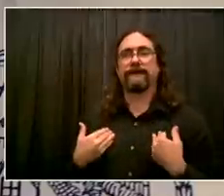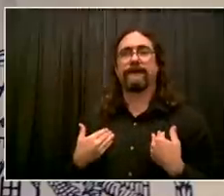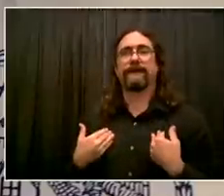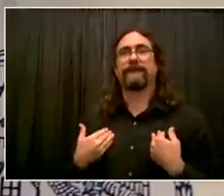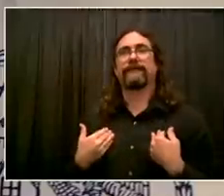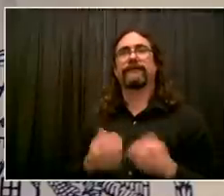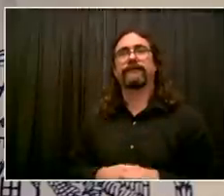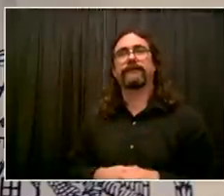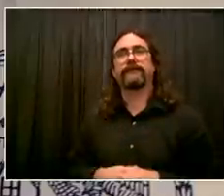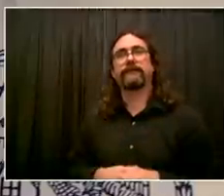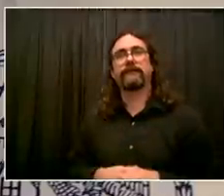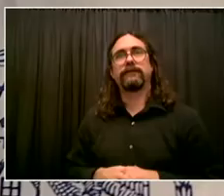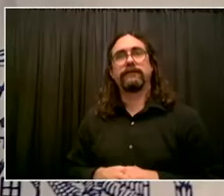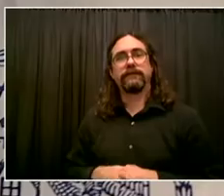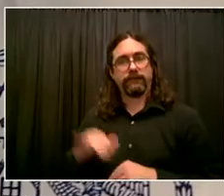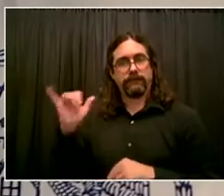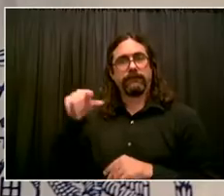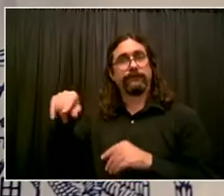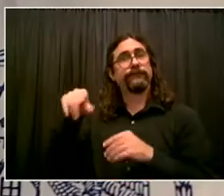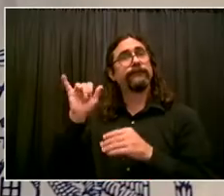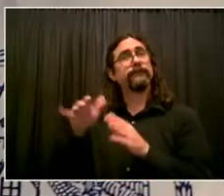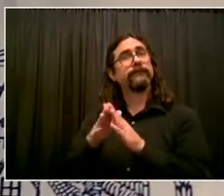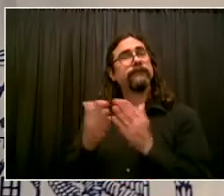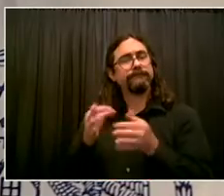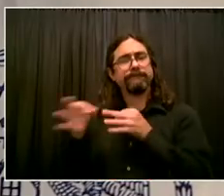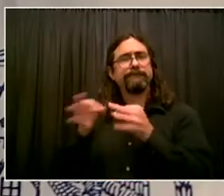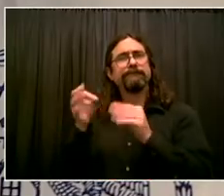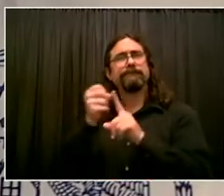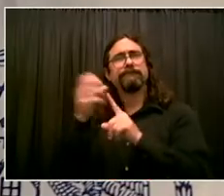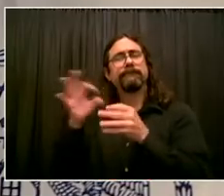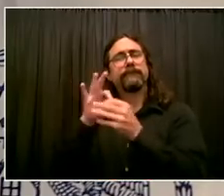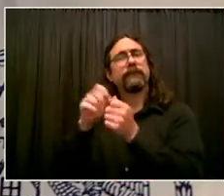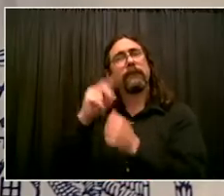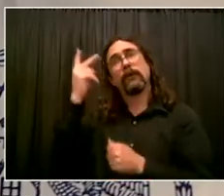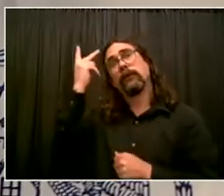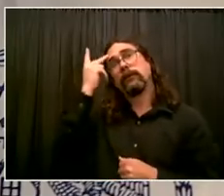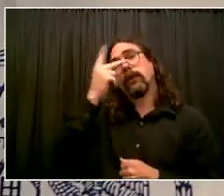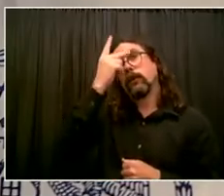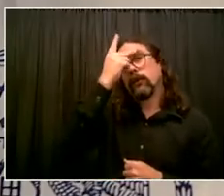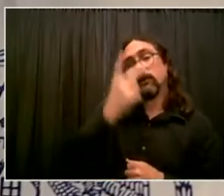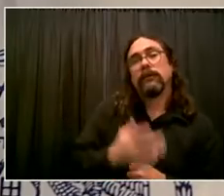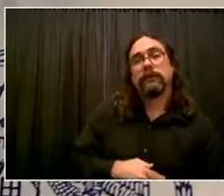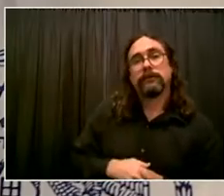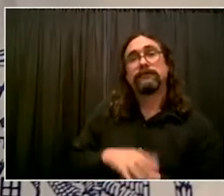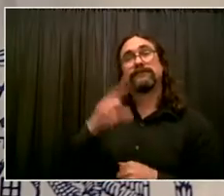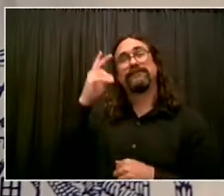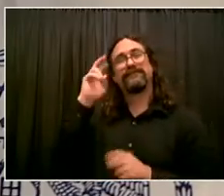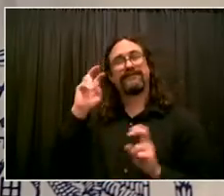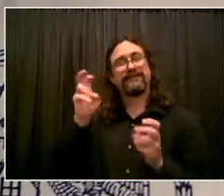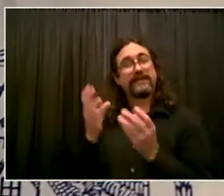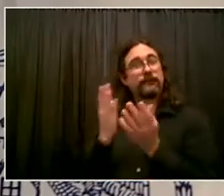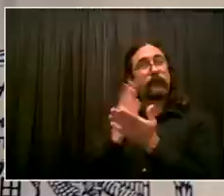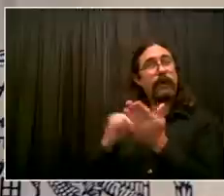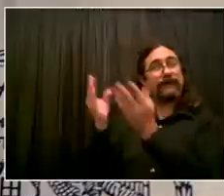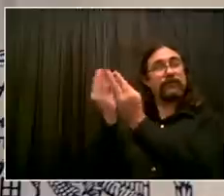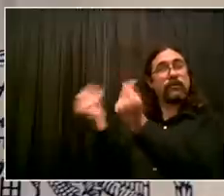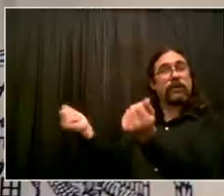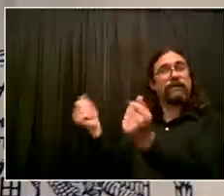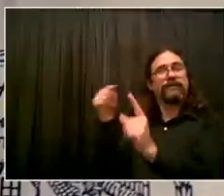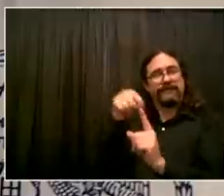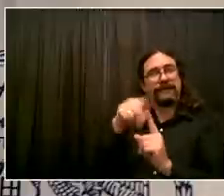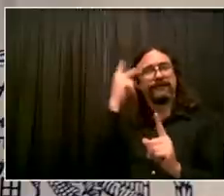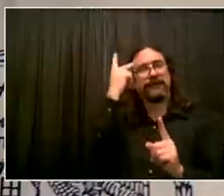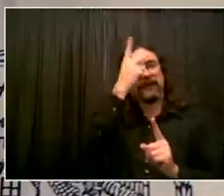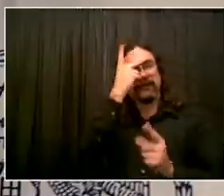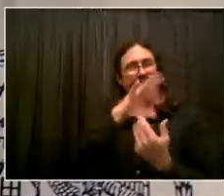part of the solution. If we're dealing with new extreme weather and flooding, there are great ideas, some of which are already being implemented here in New York